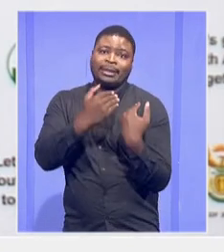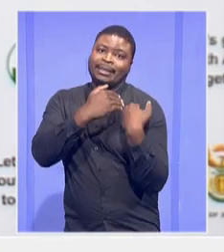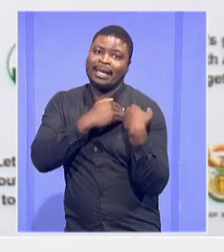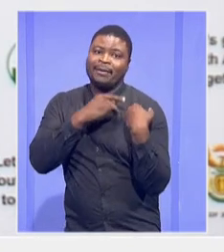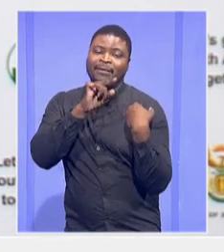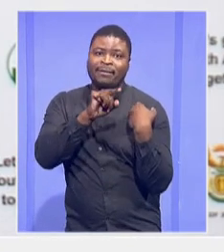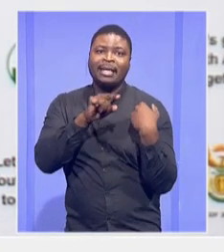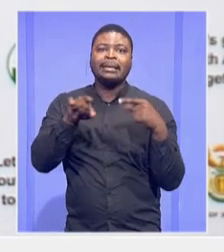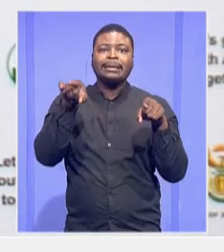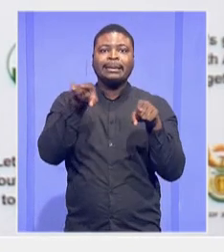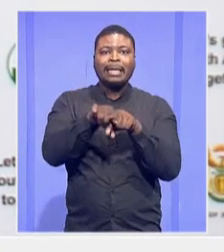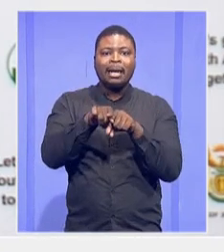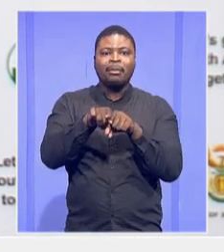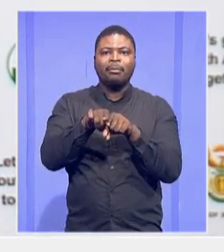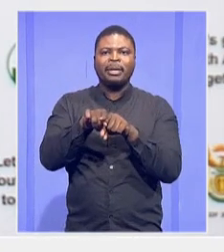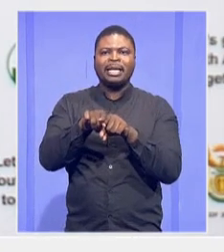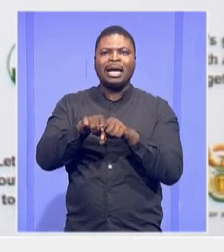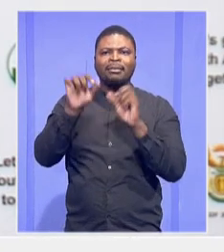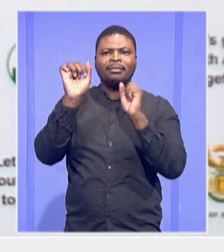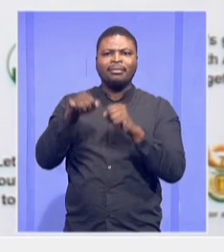pit latrines are.